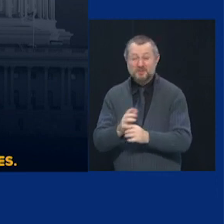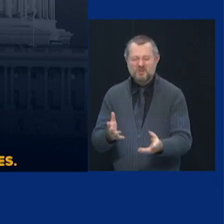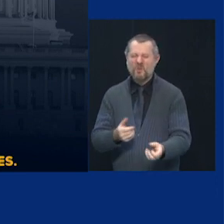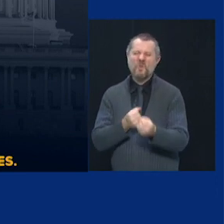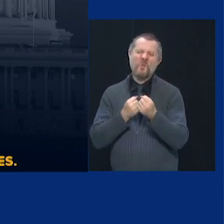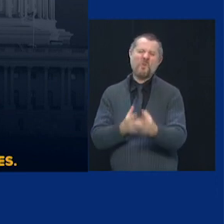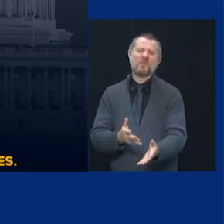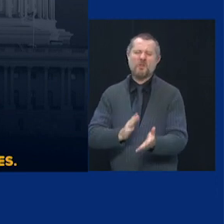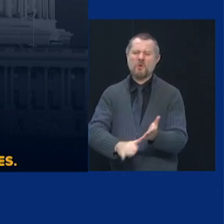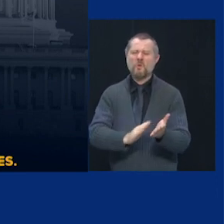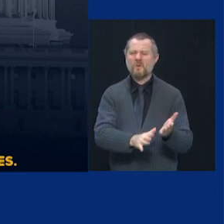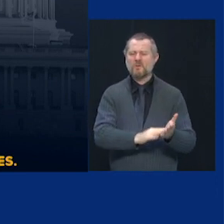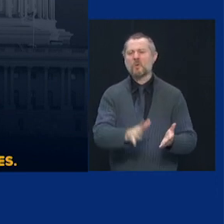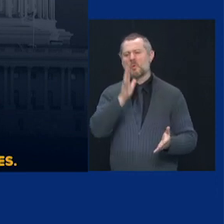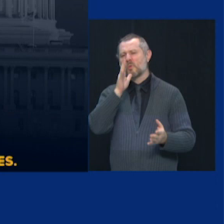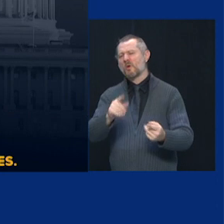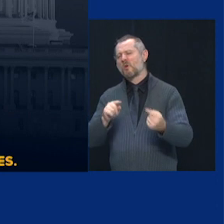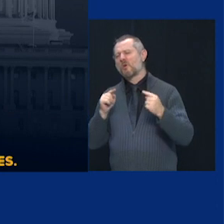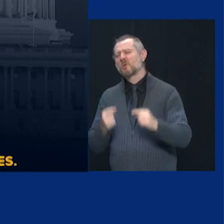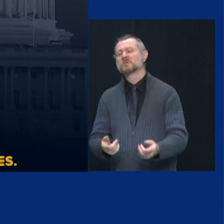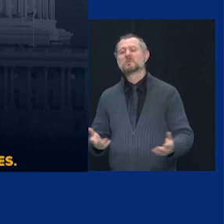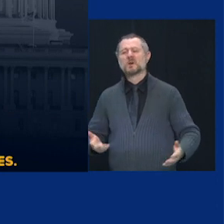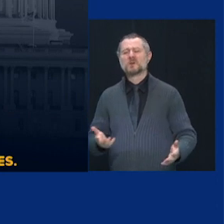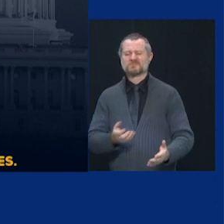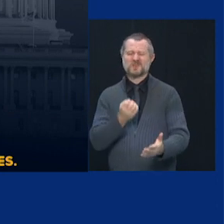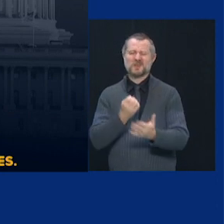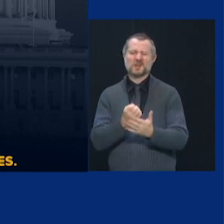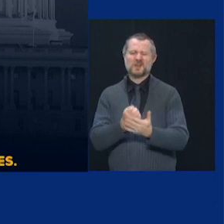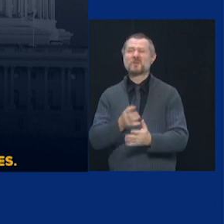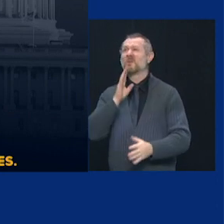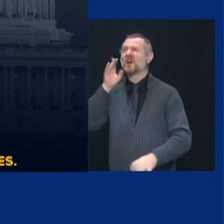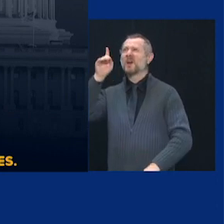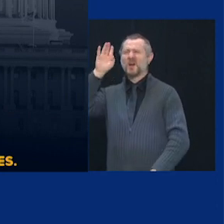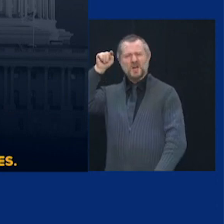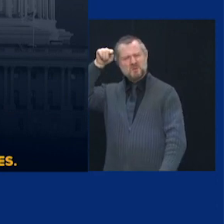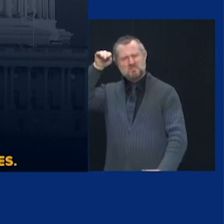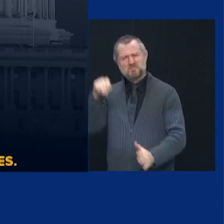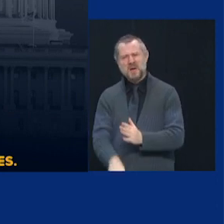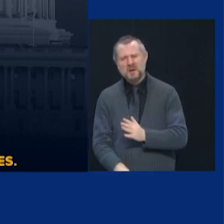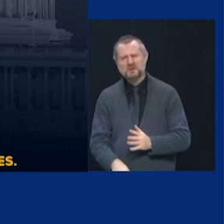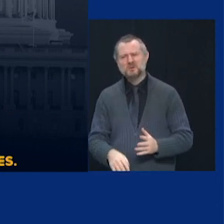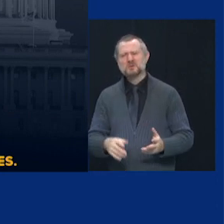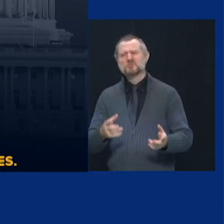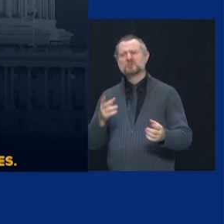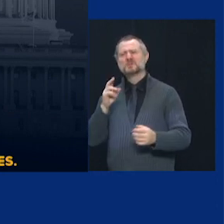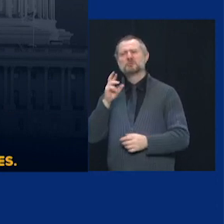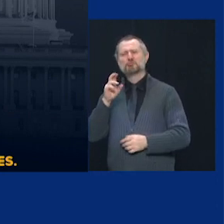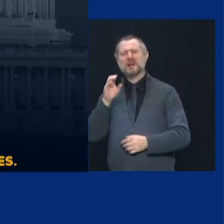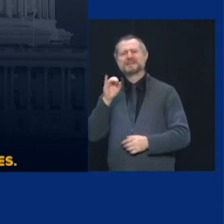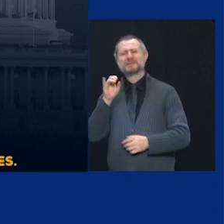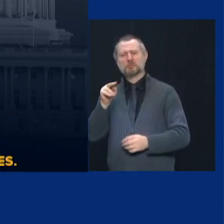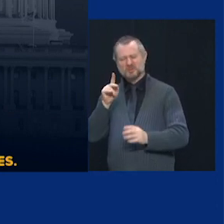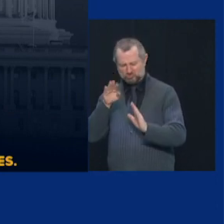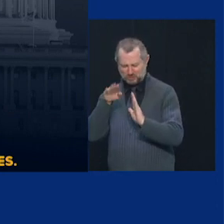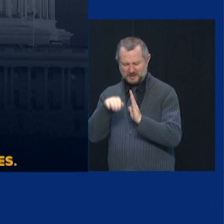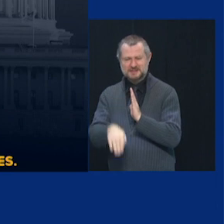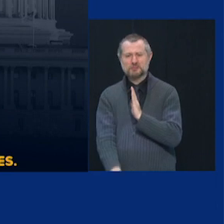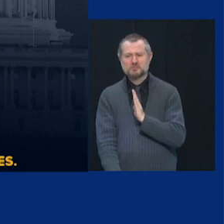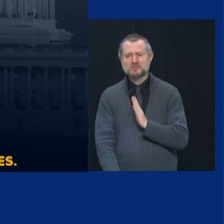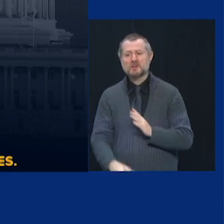economy and you could cause a recession. Why you would want to lay off essential workers now